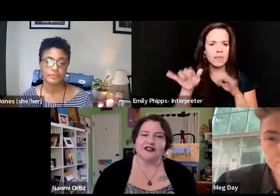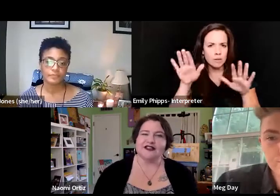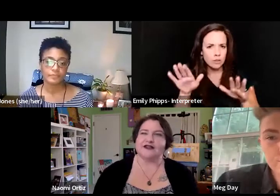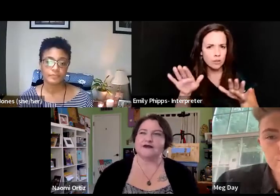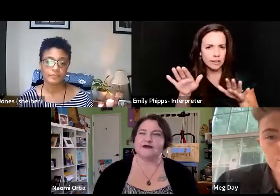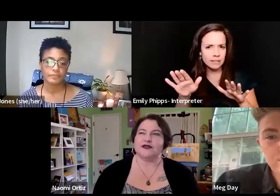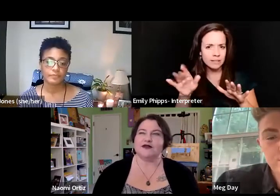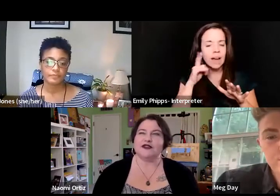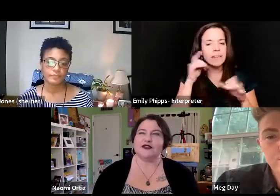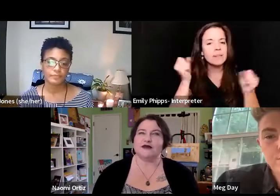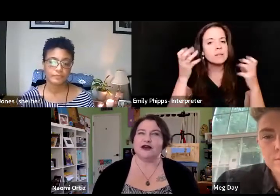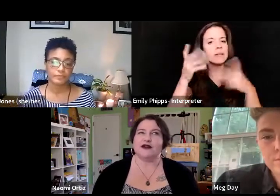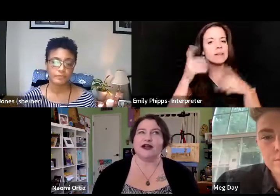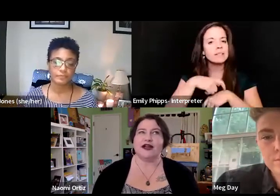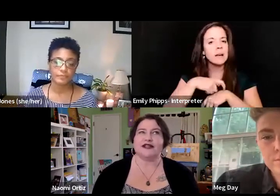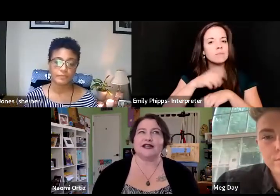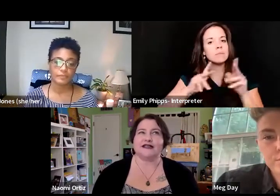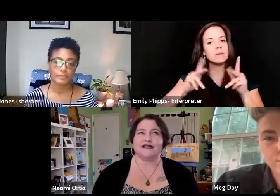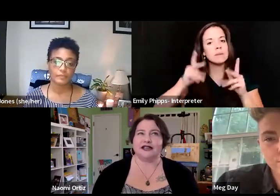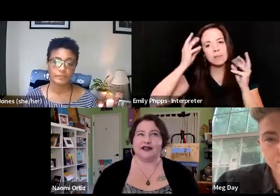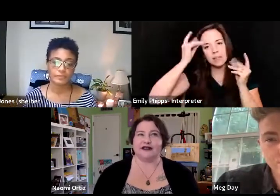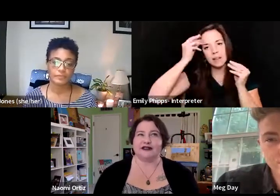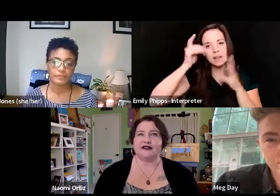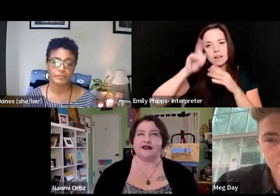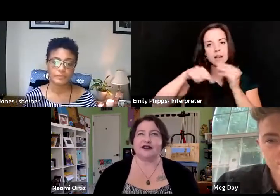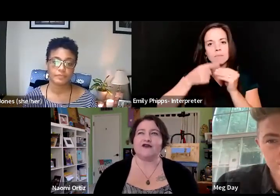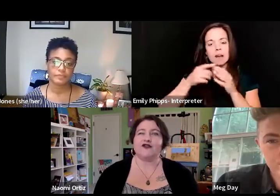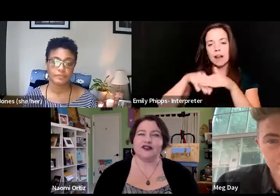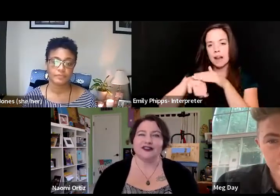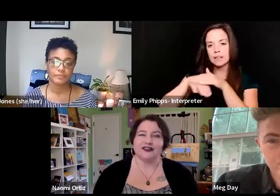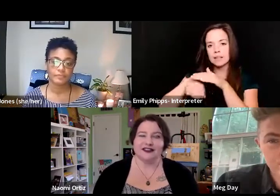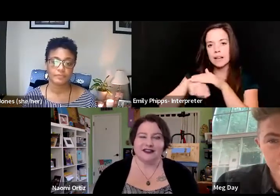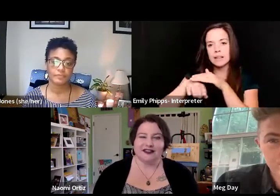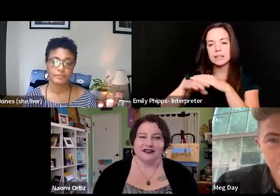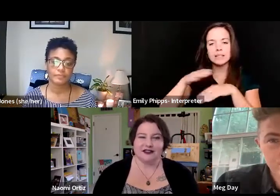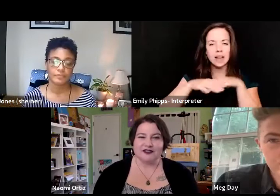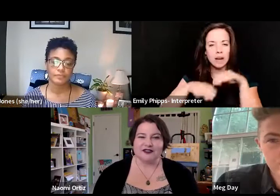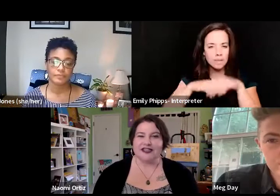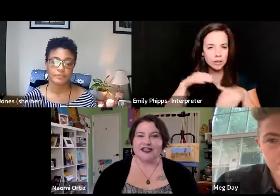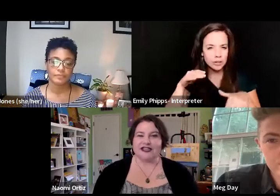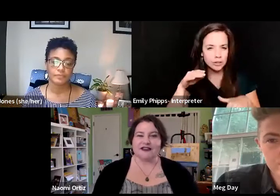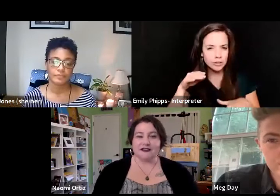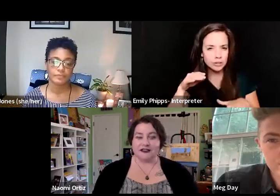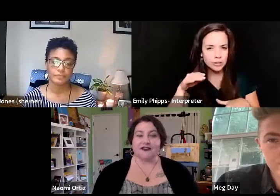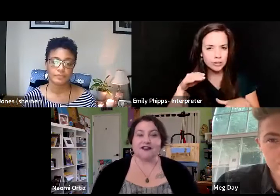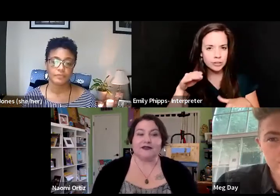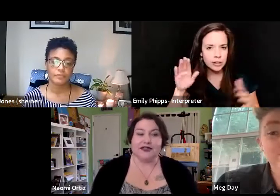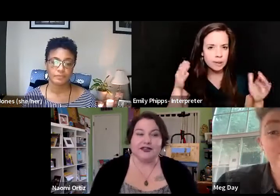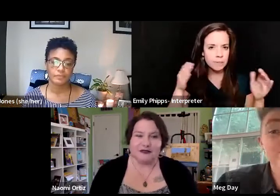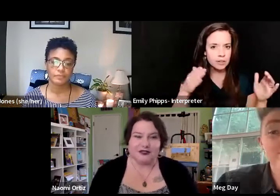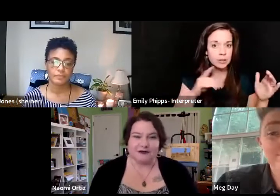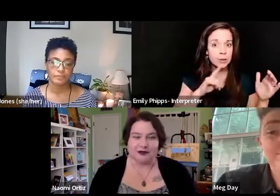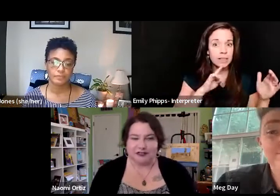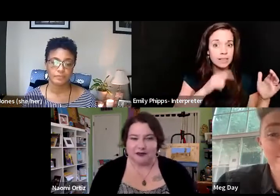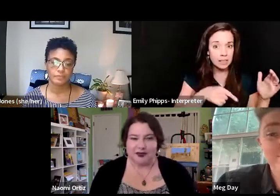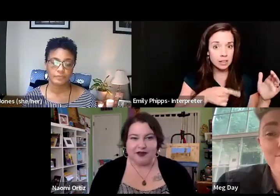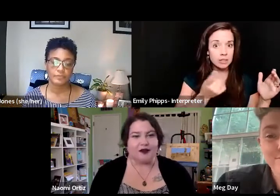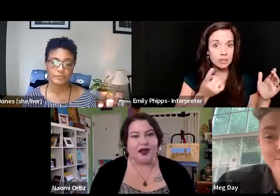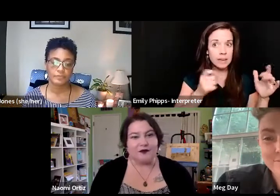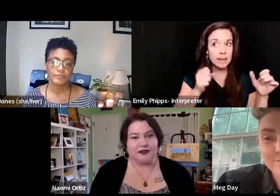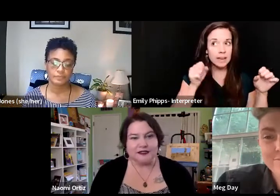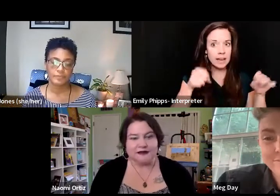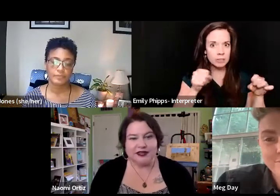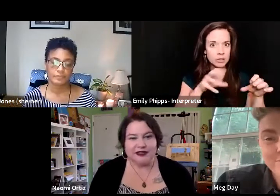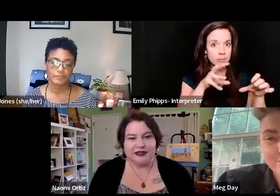I think a lot of times people think about access as comfort versus like literally being able to participate